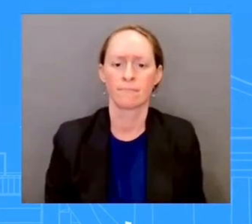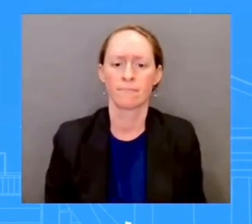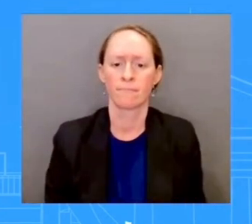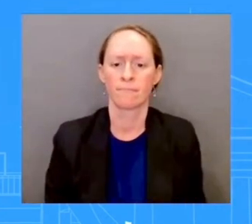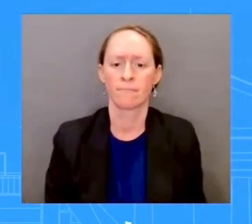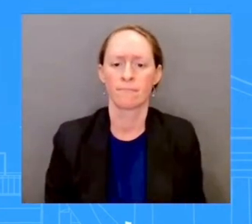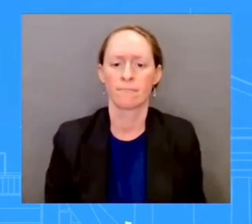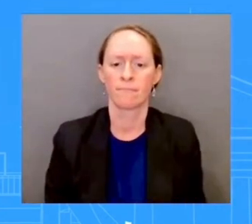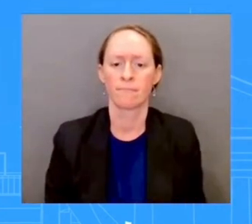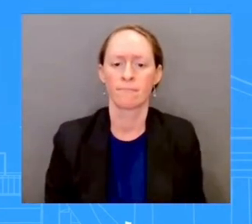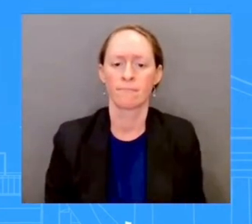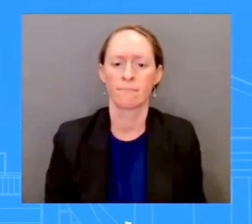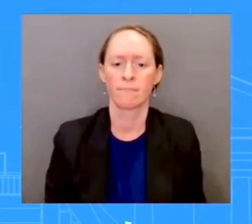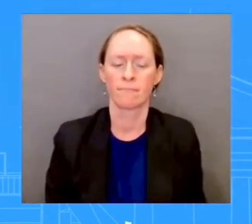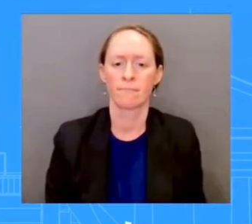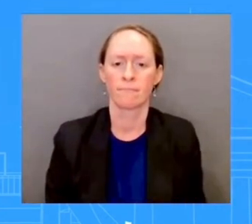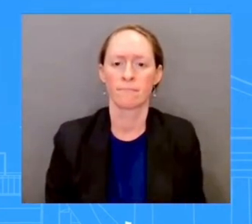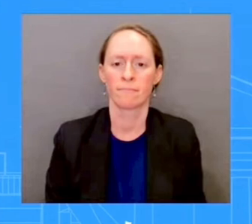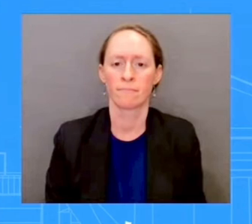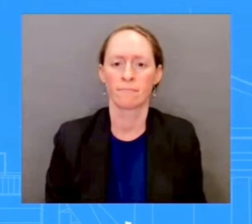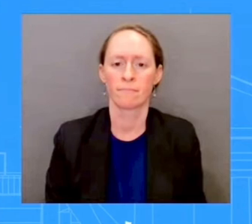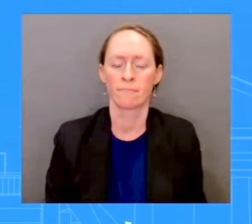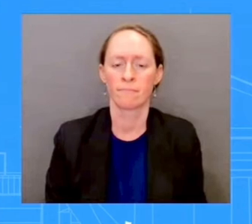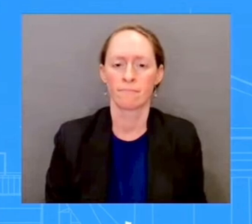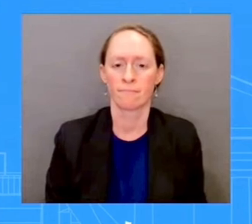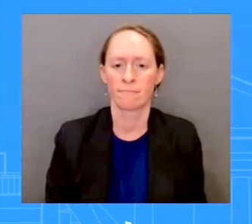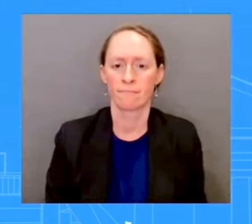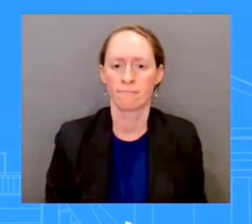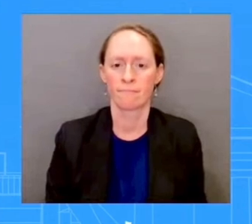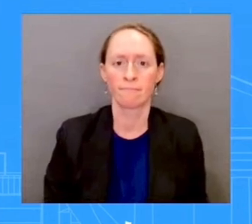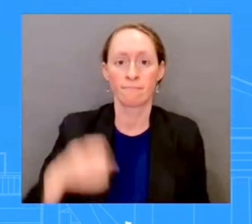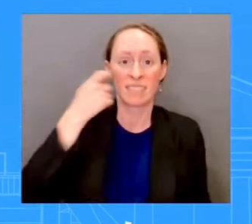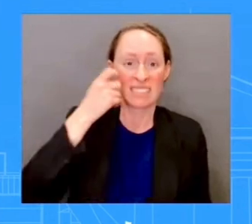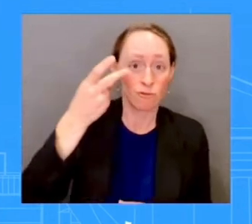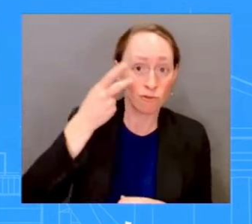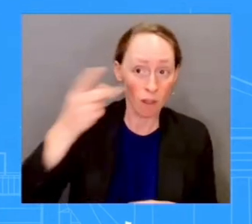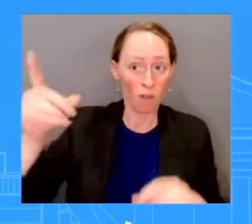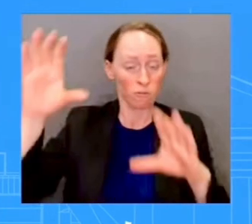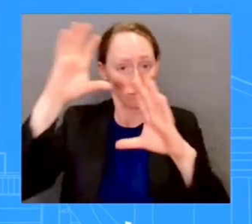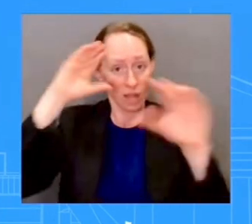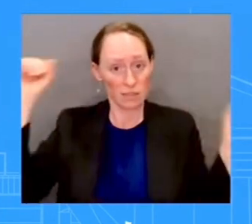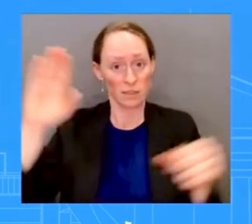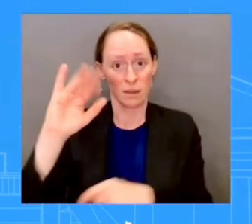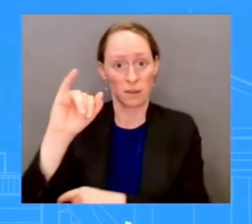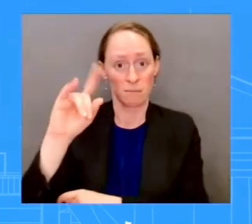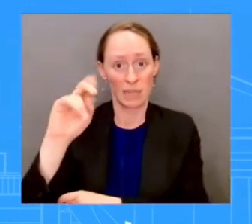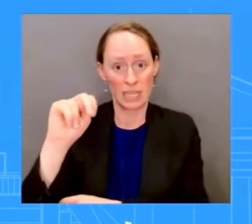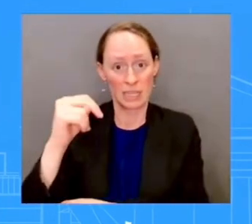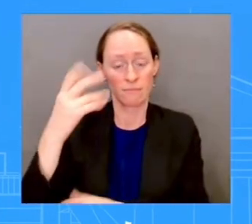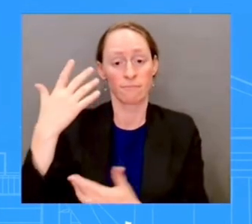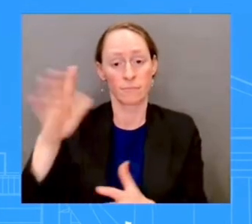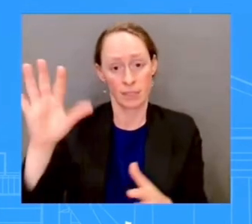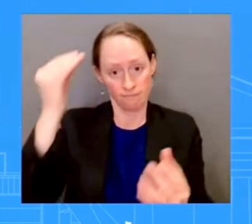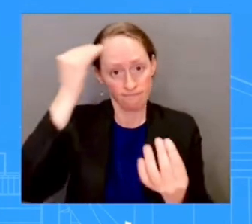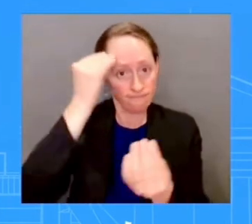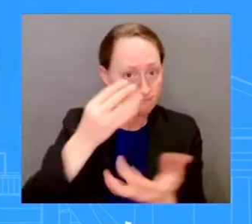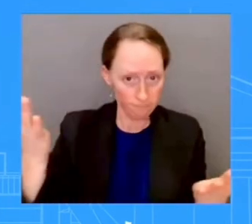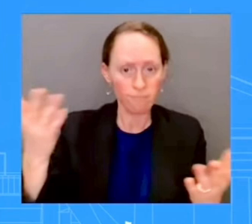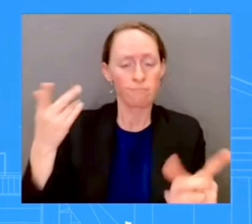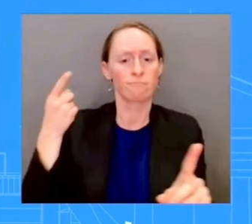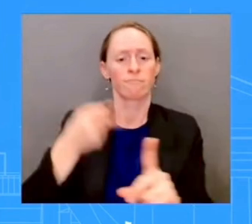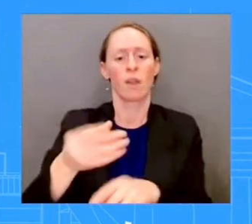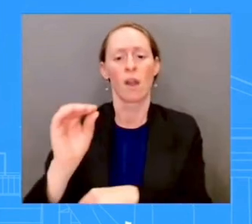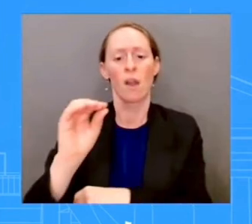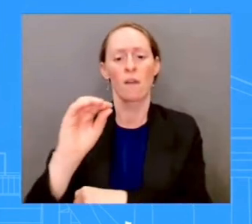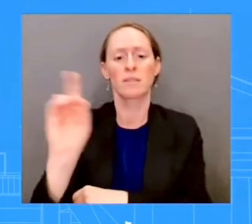week he also announced Overdose Awareness Week to focus the nation's attention on the devastation caused by the